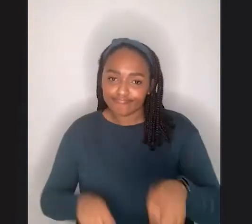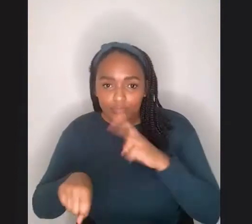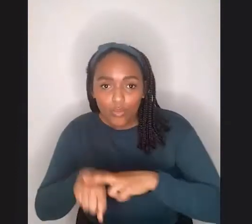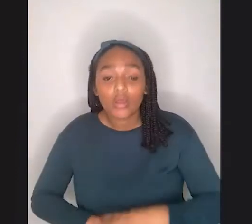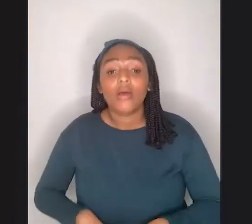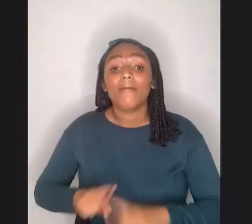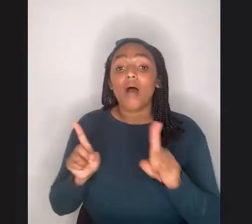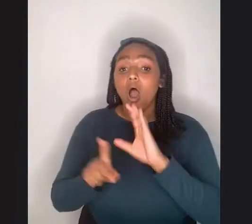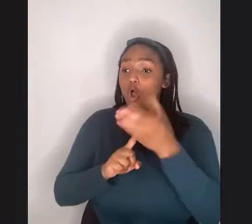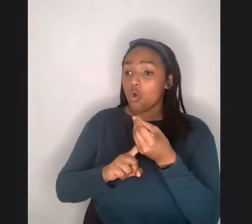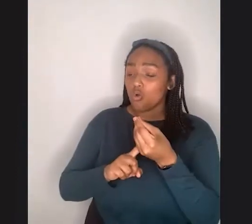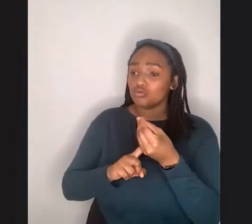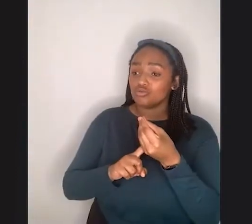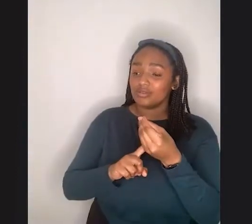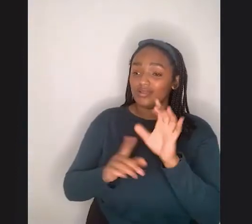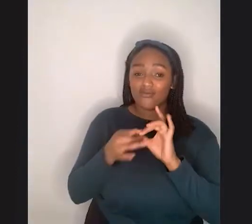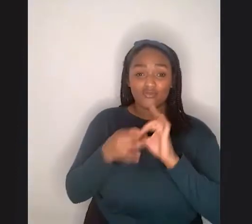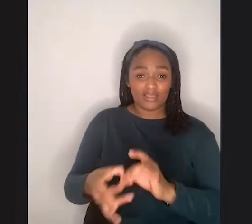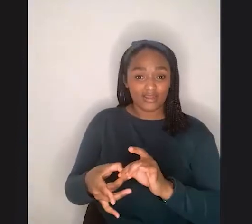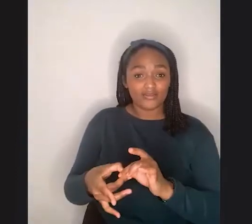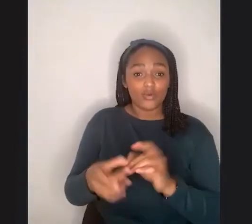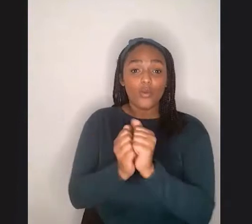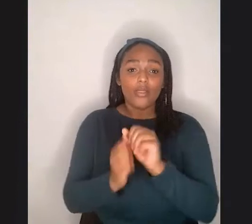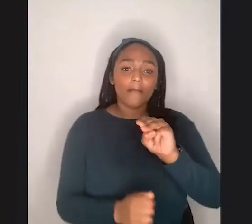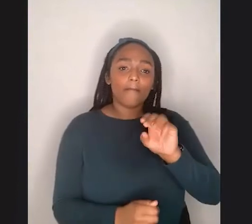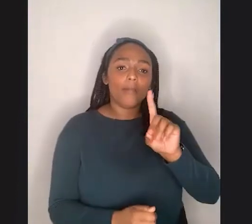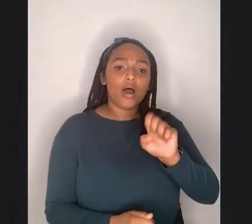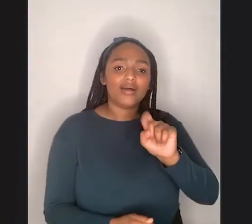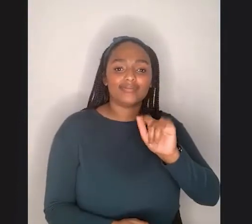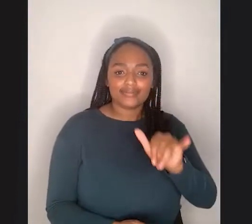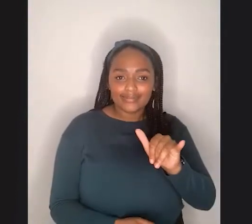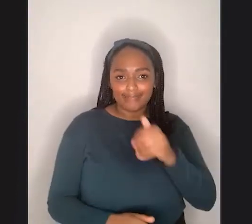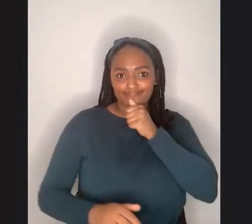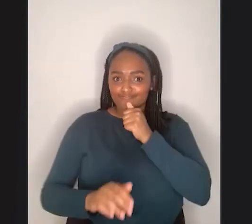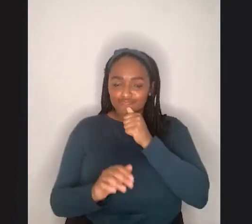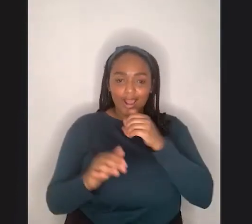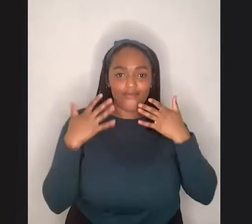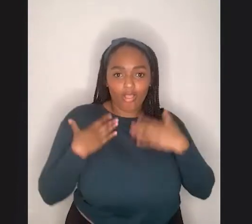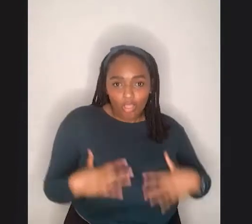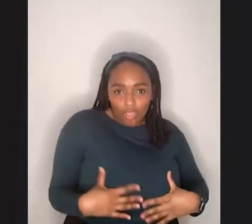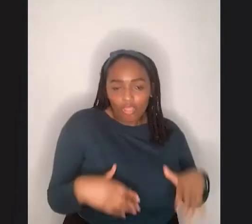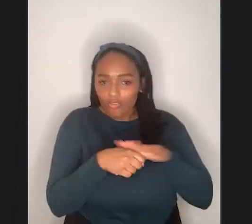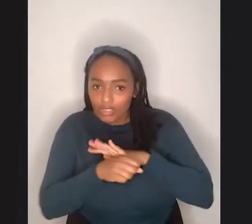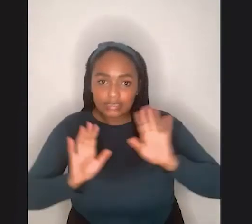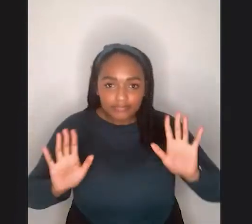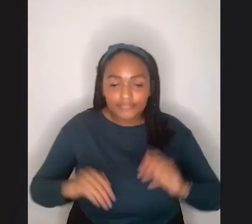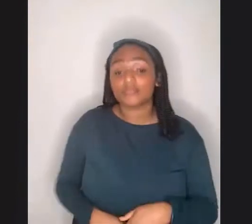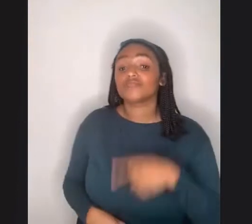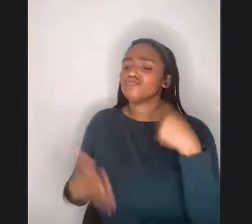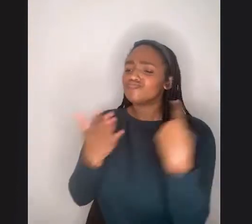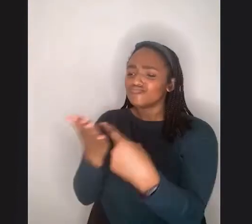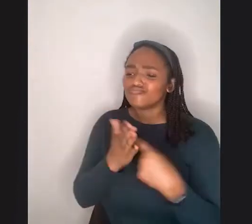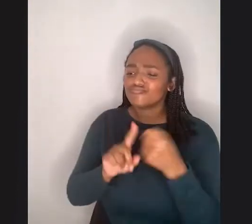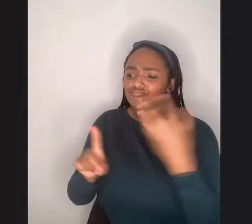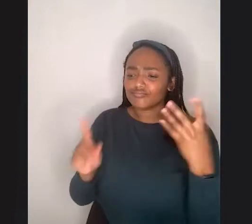related around modesty and you being half naked on the internet, those kinds of things. Can you talk about, can you talk about that a little bit?